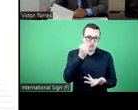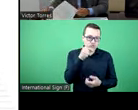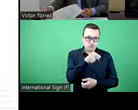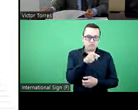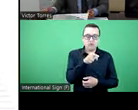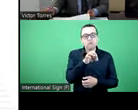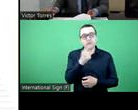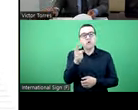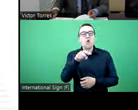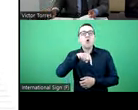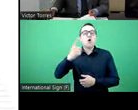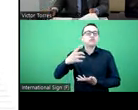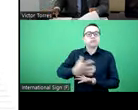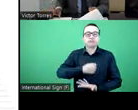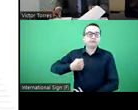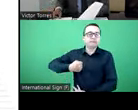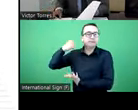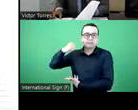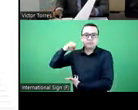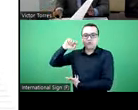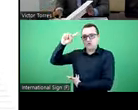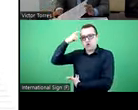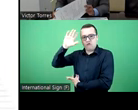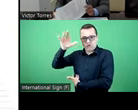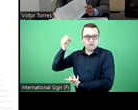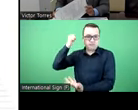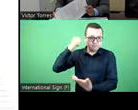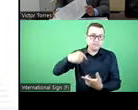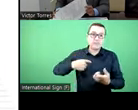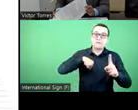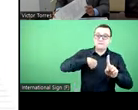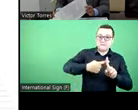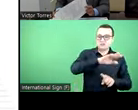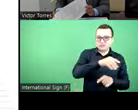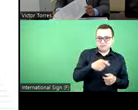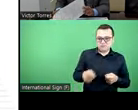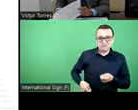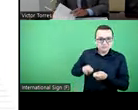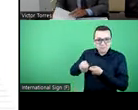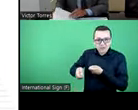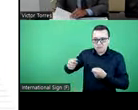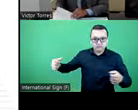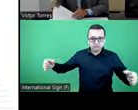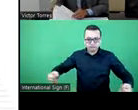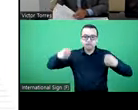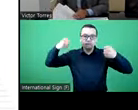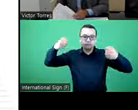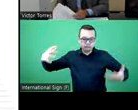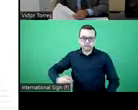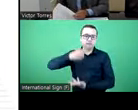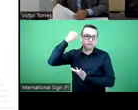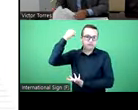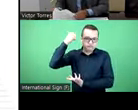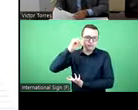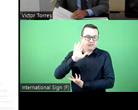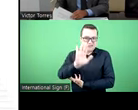ones based on contributions, we have other sources from the public